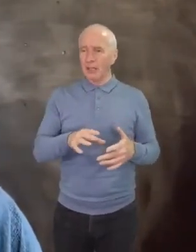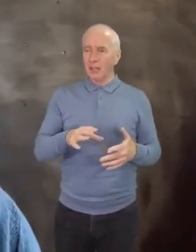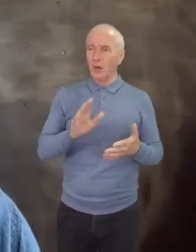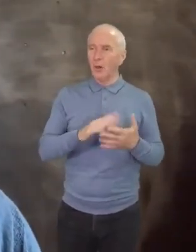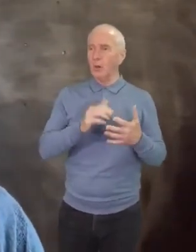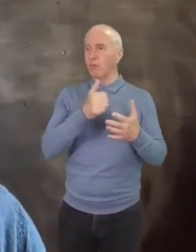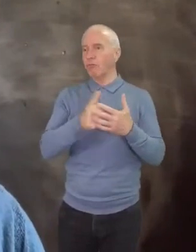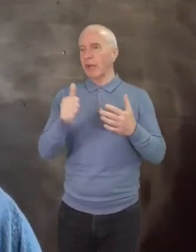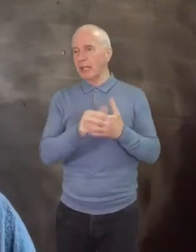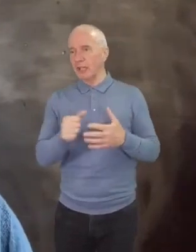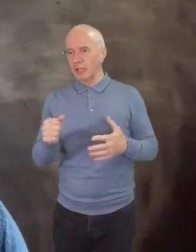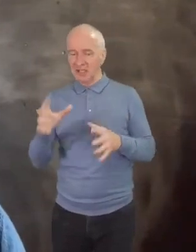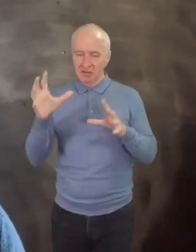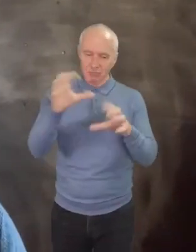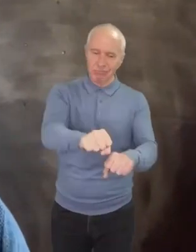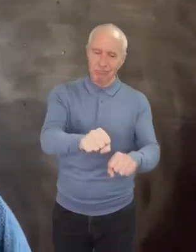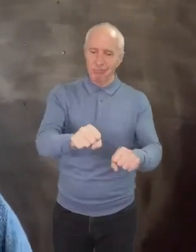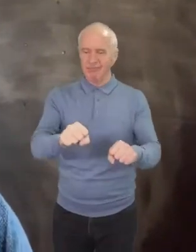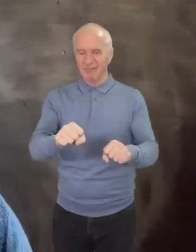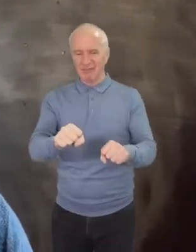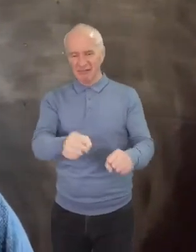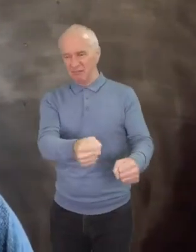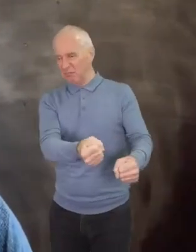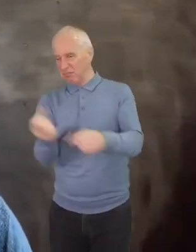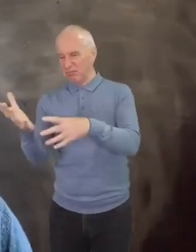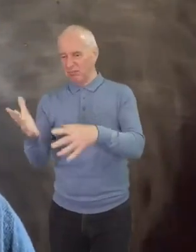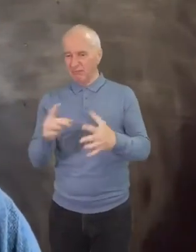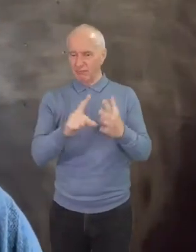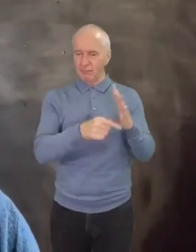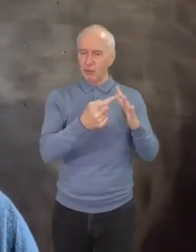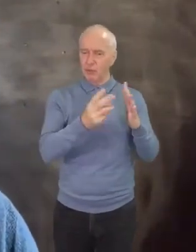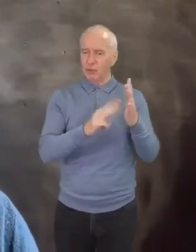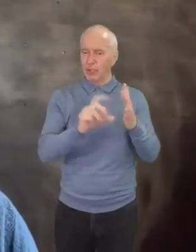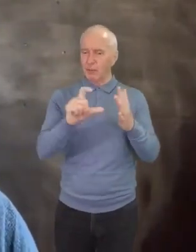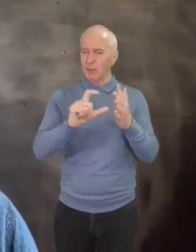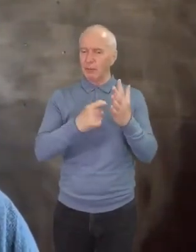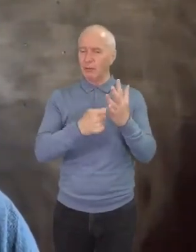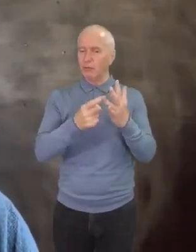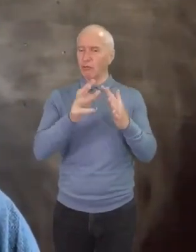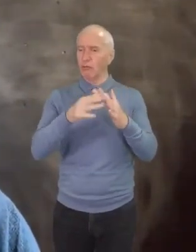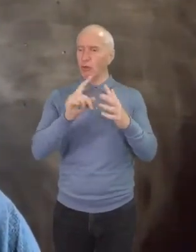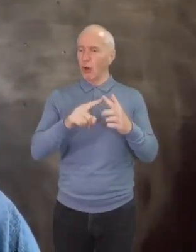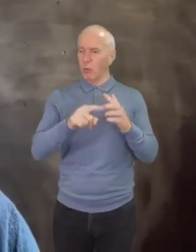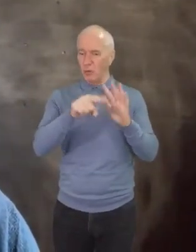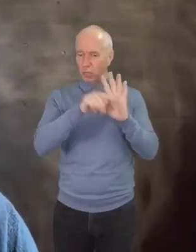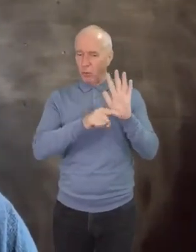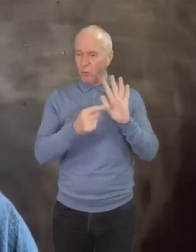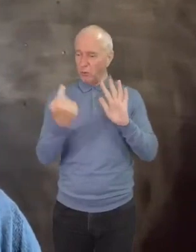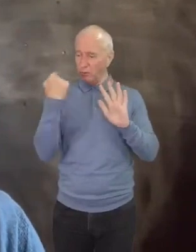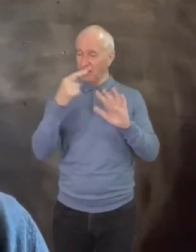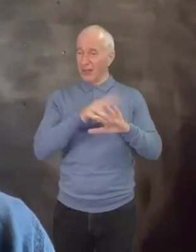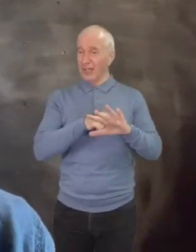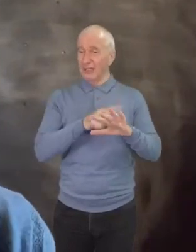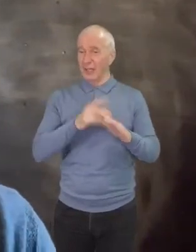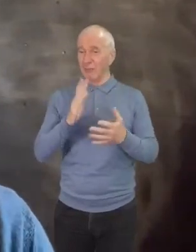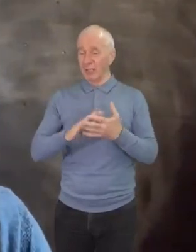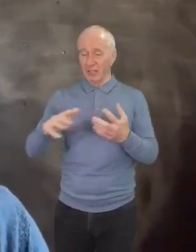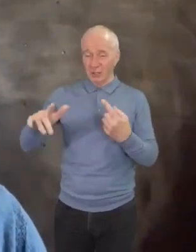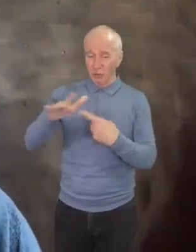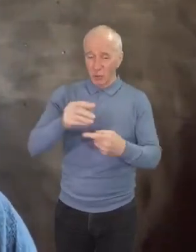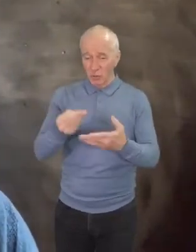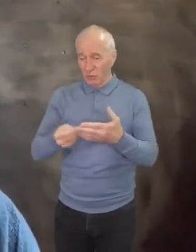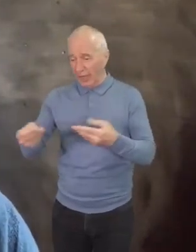lynchings and Jim Crow laws, the sharpest edge of what was a social, economic and political